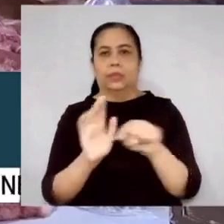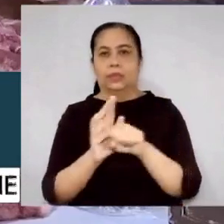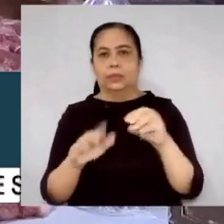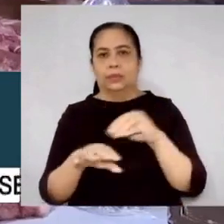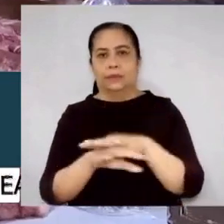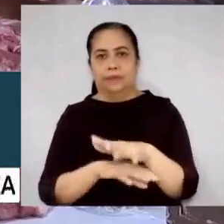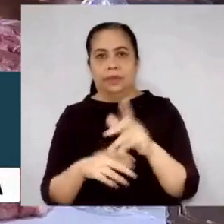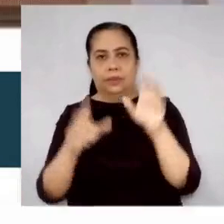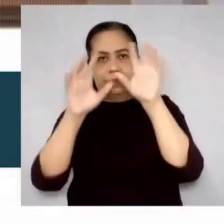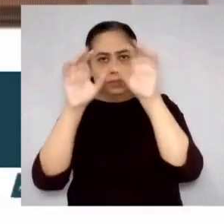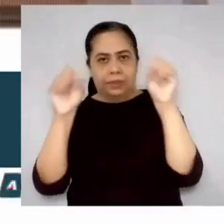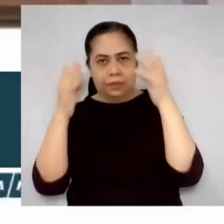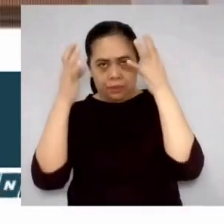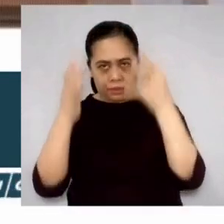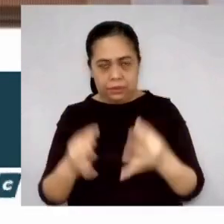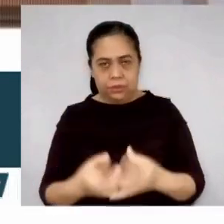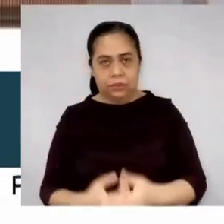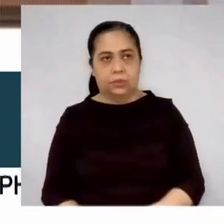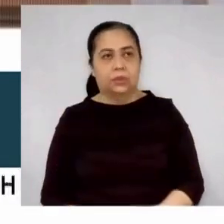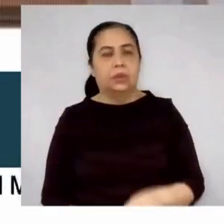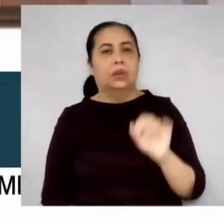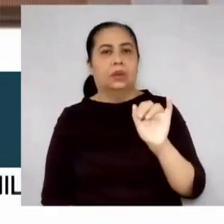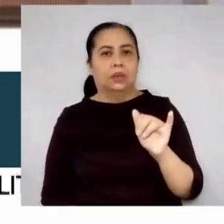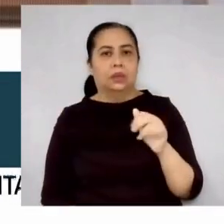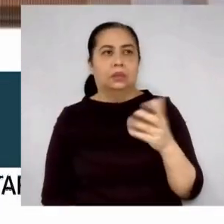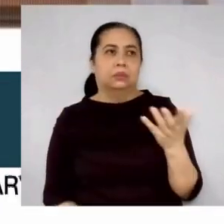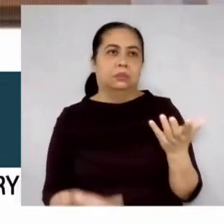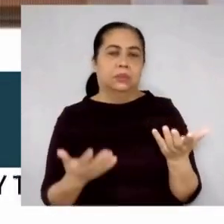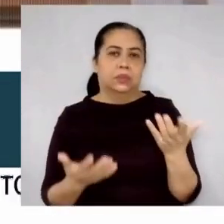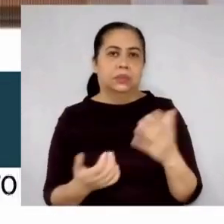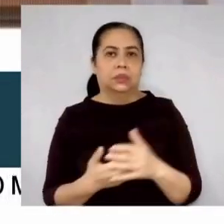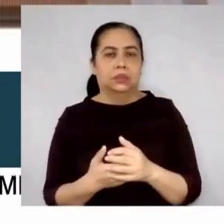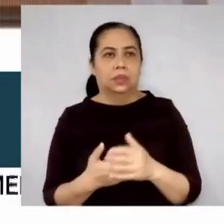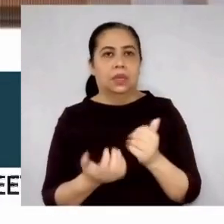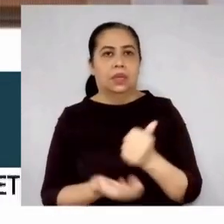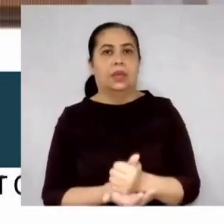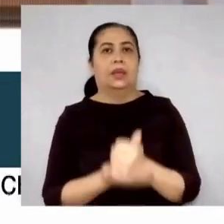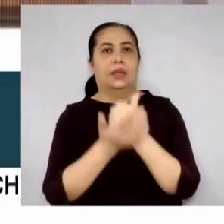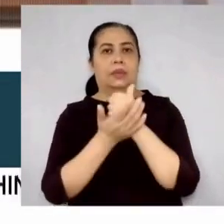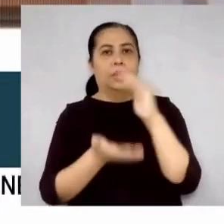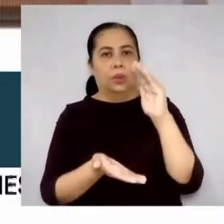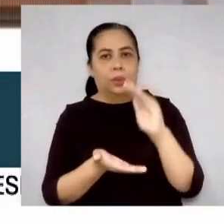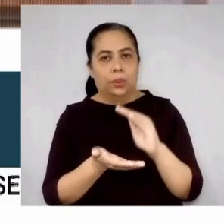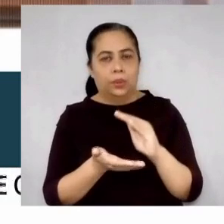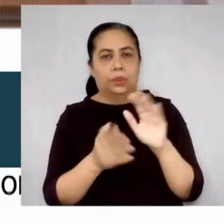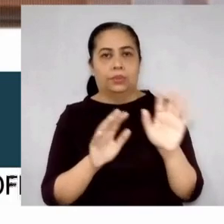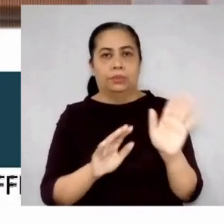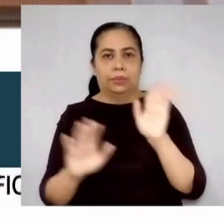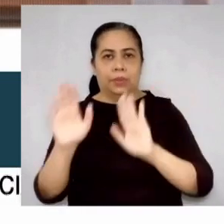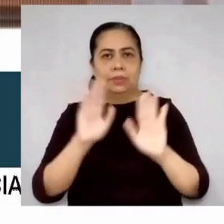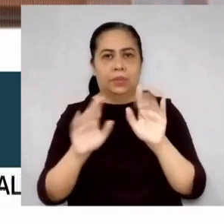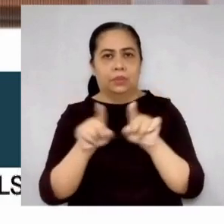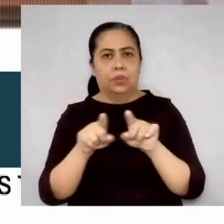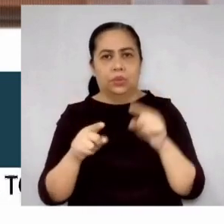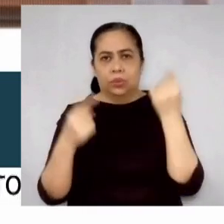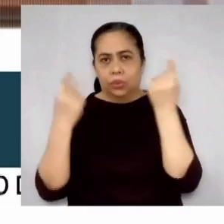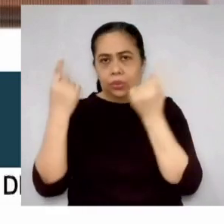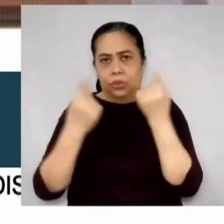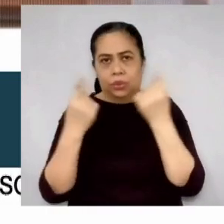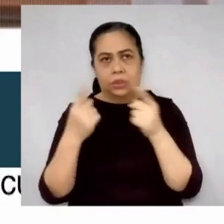President's decision. While this move may help ease the problem, we must also consider its